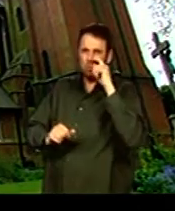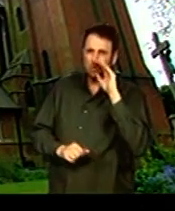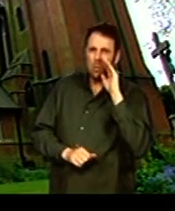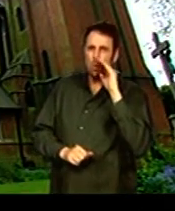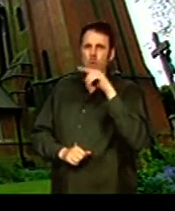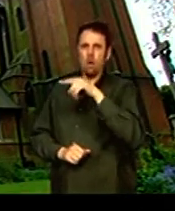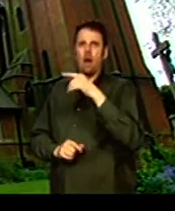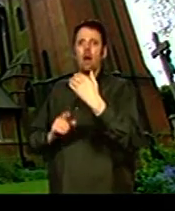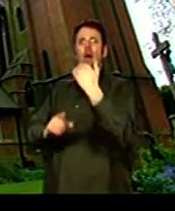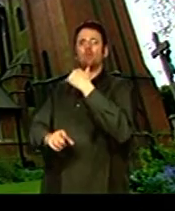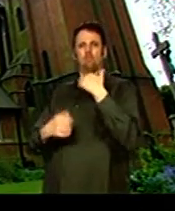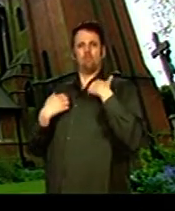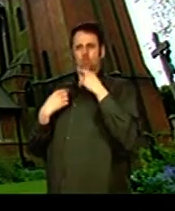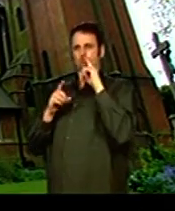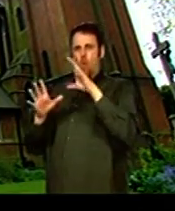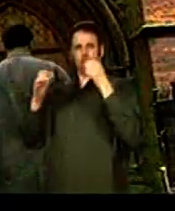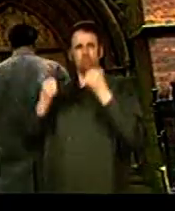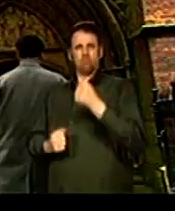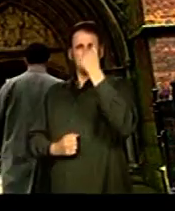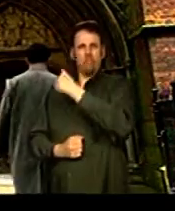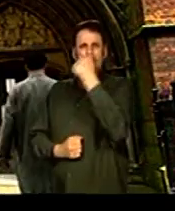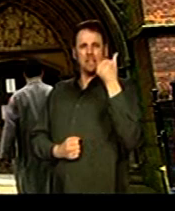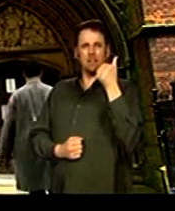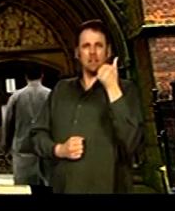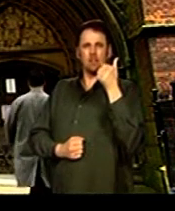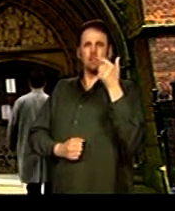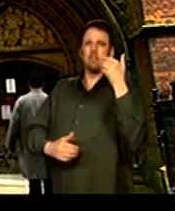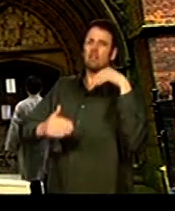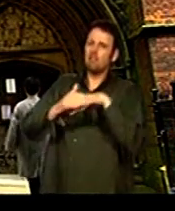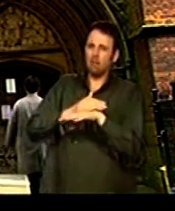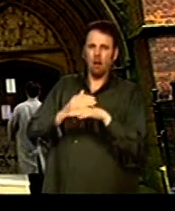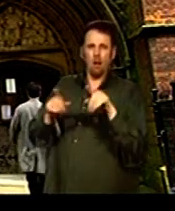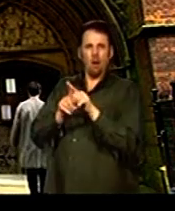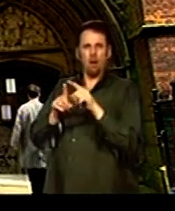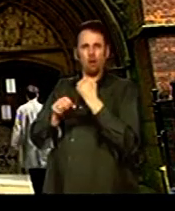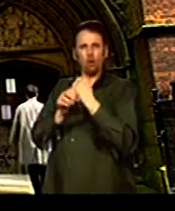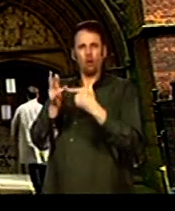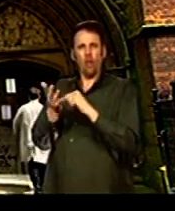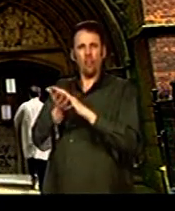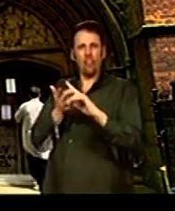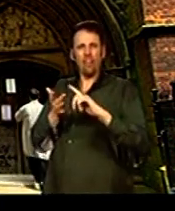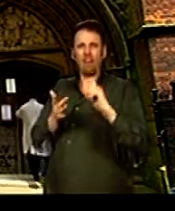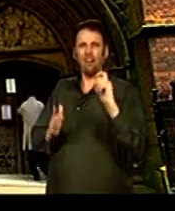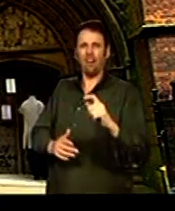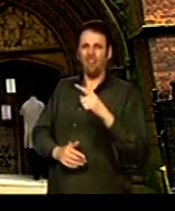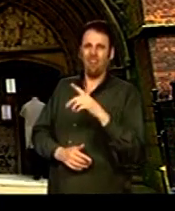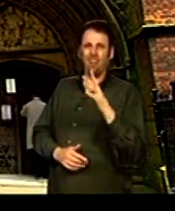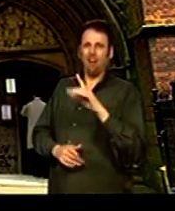It's far more interesting on the outside and more Catholic looking. There's no mistaking that the entrance here is full-on Gothic Revival.